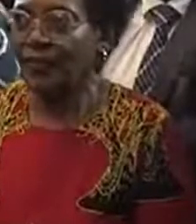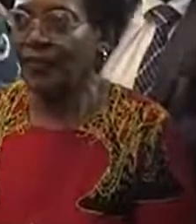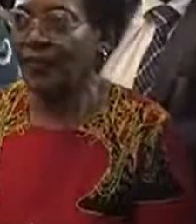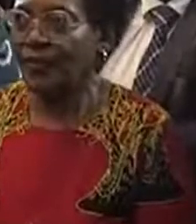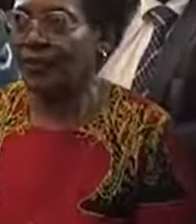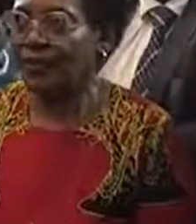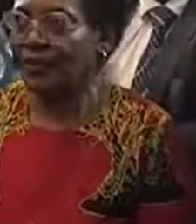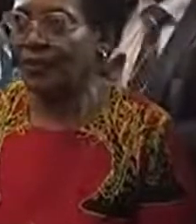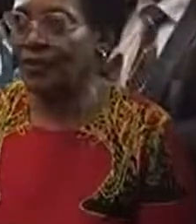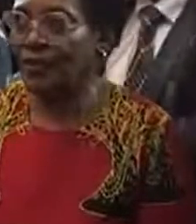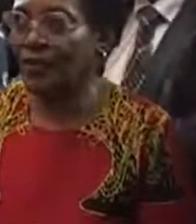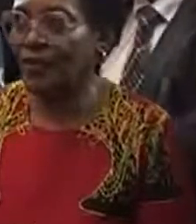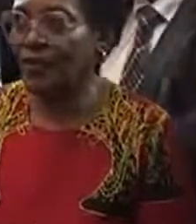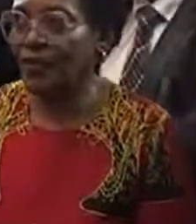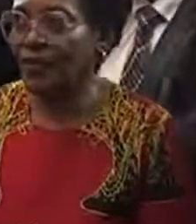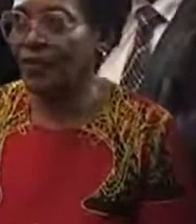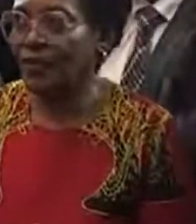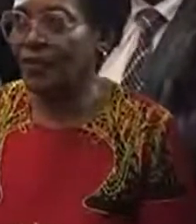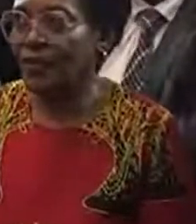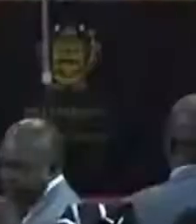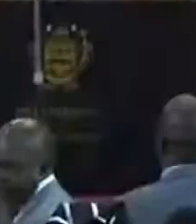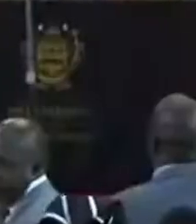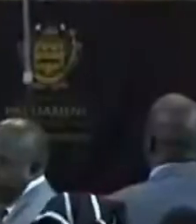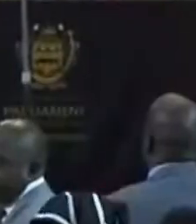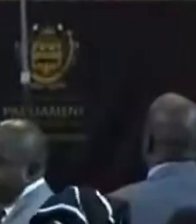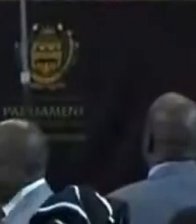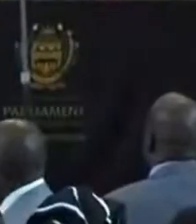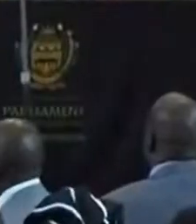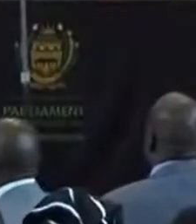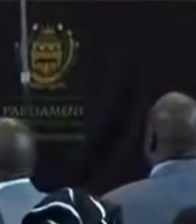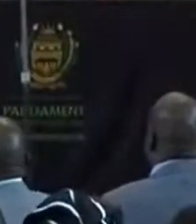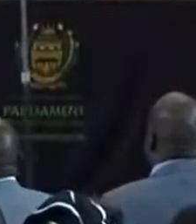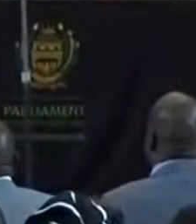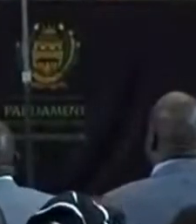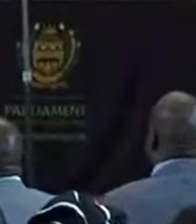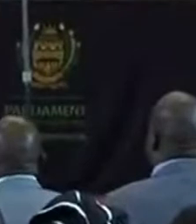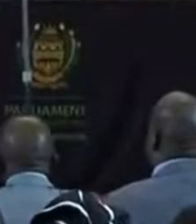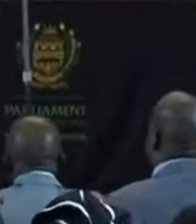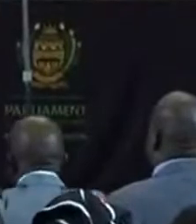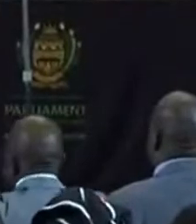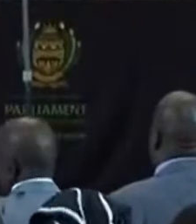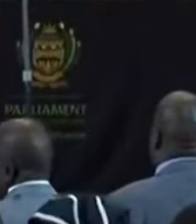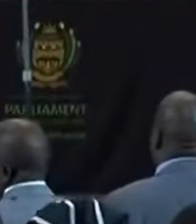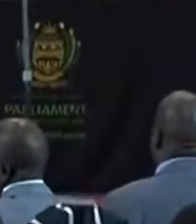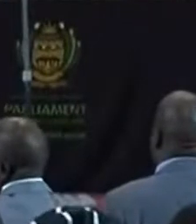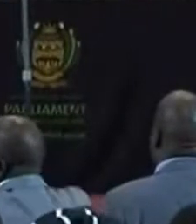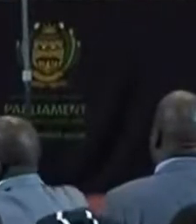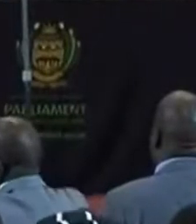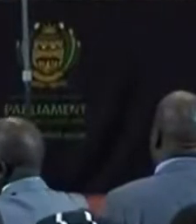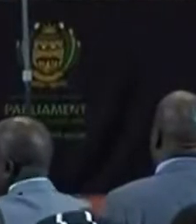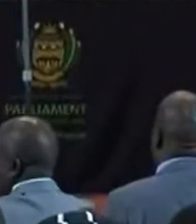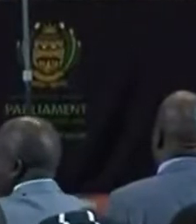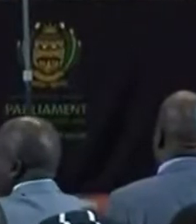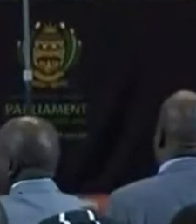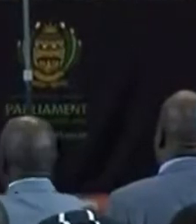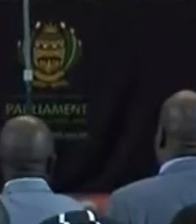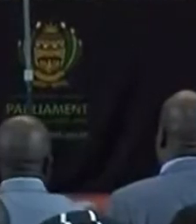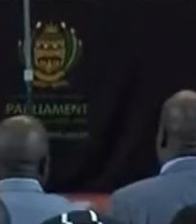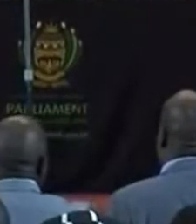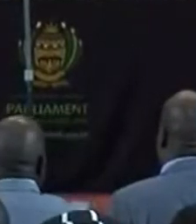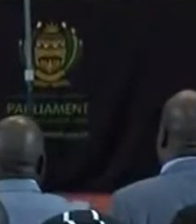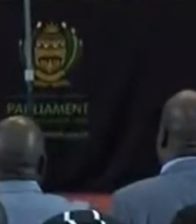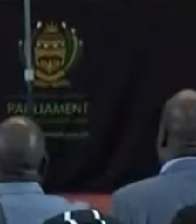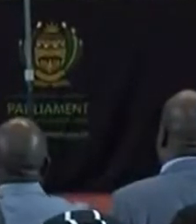with his reply to the two-day State of the Dated